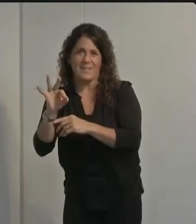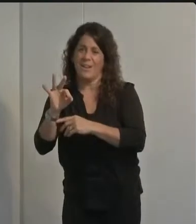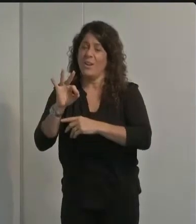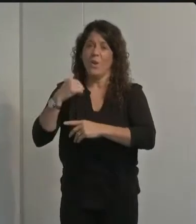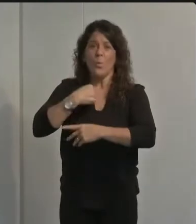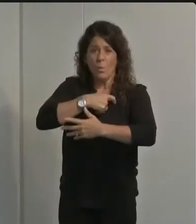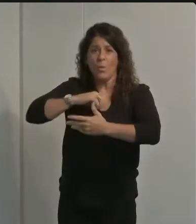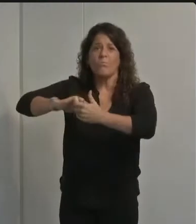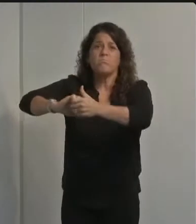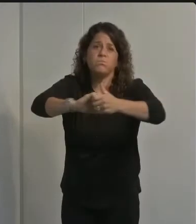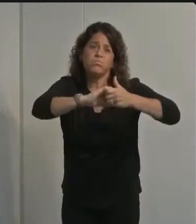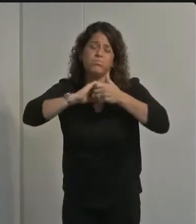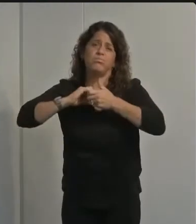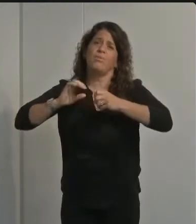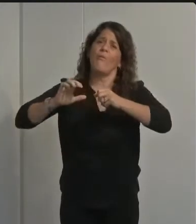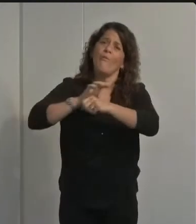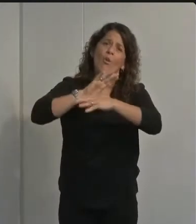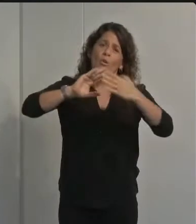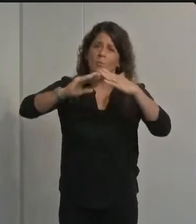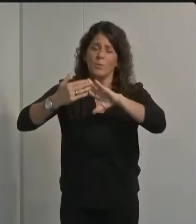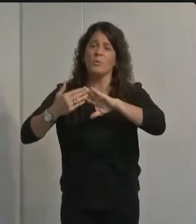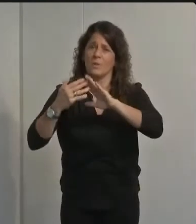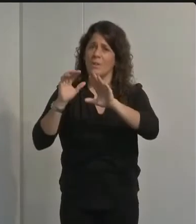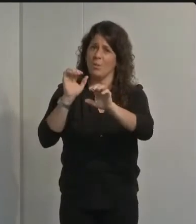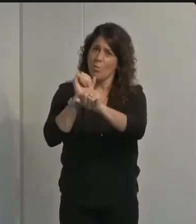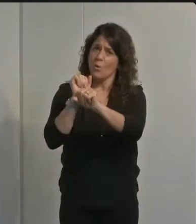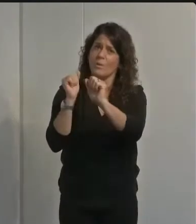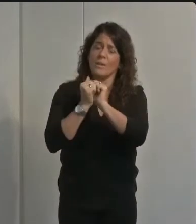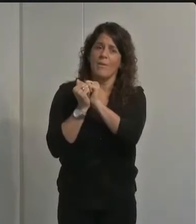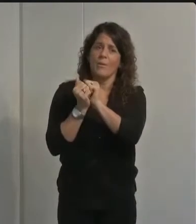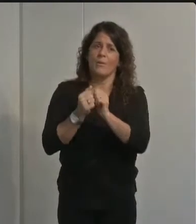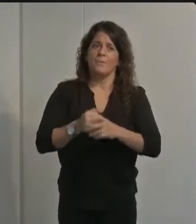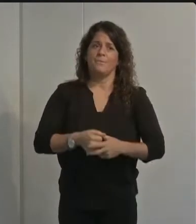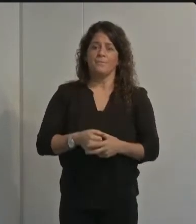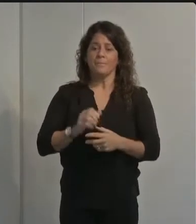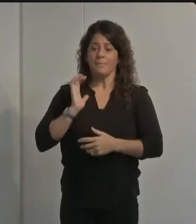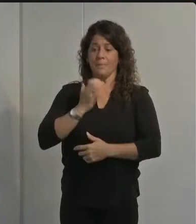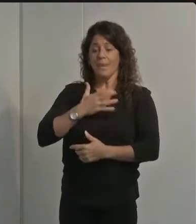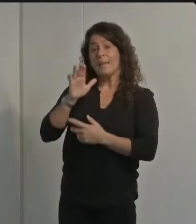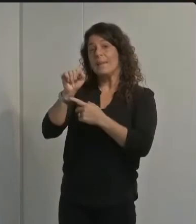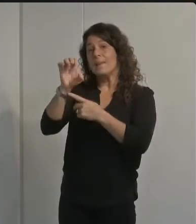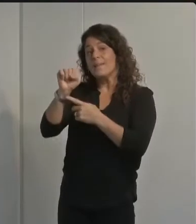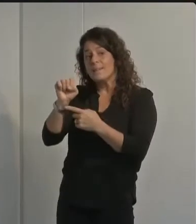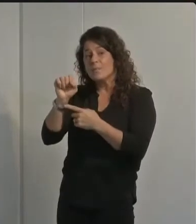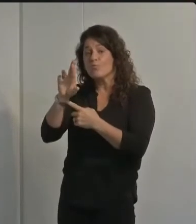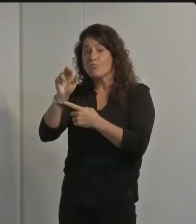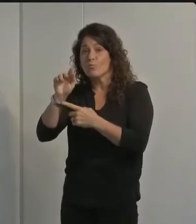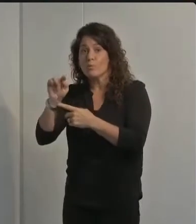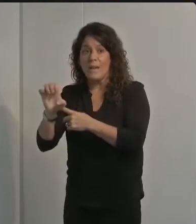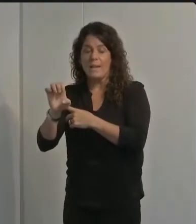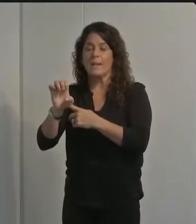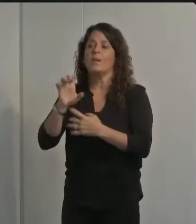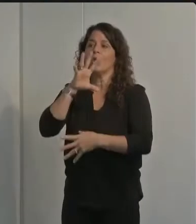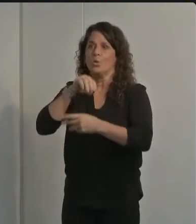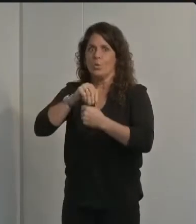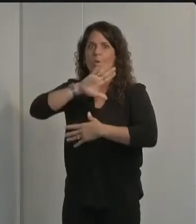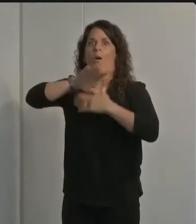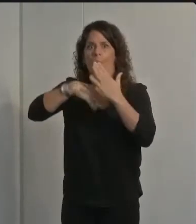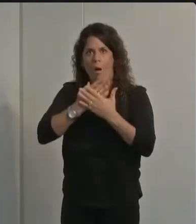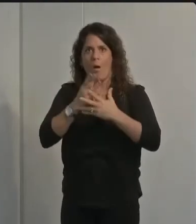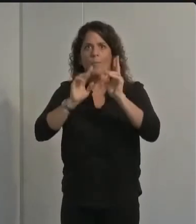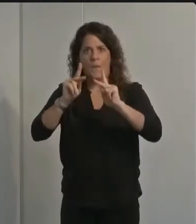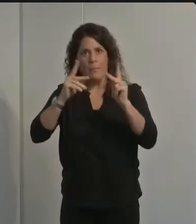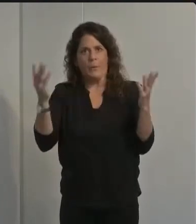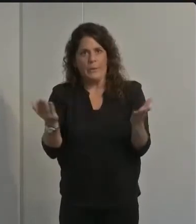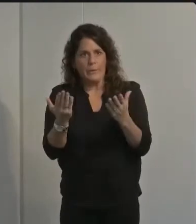perspective of the total of the totality of cases in the county our case rate is a collective rate for all regions within the county in spite of the